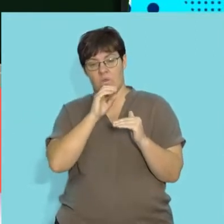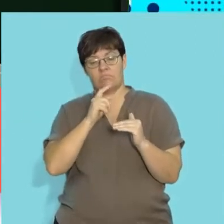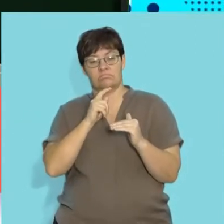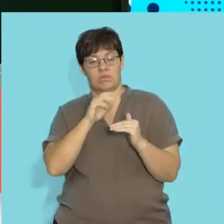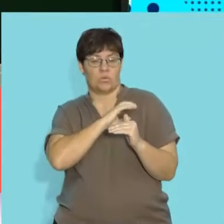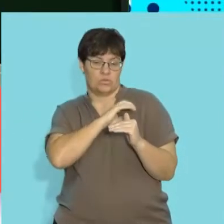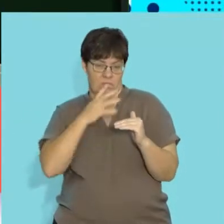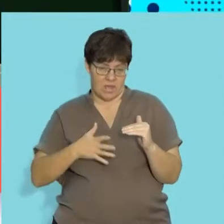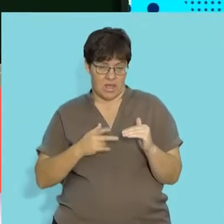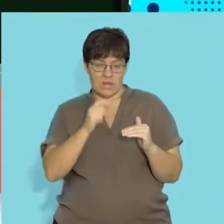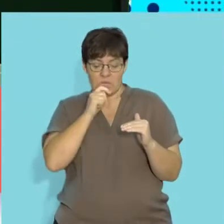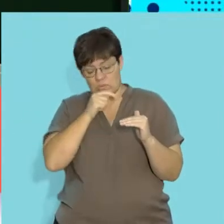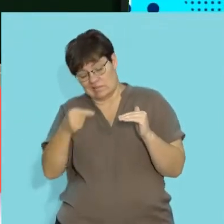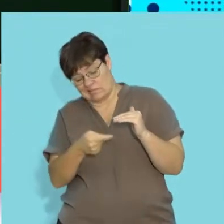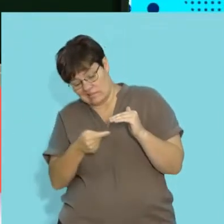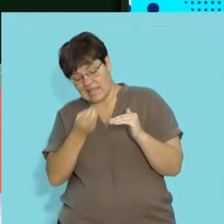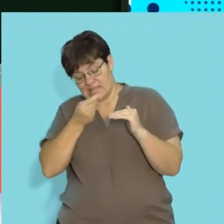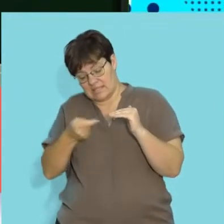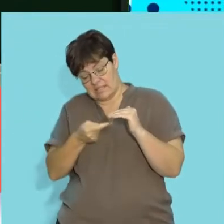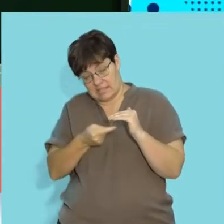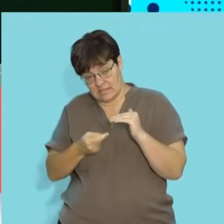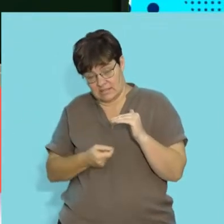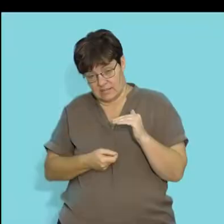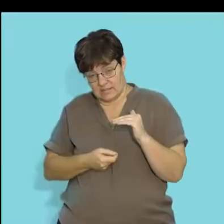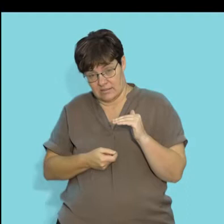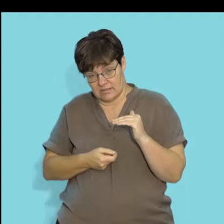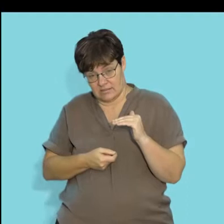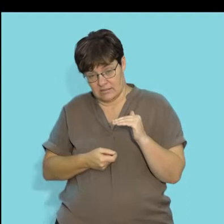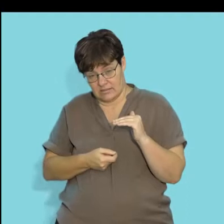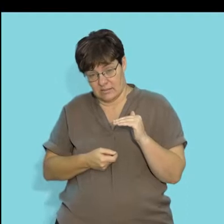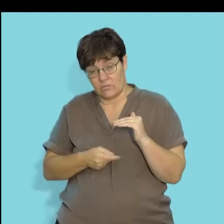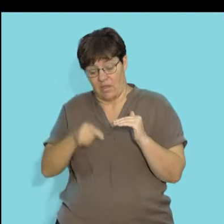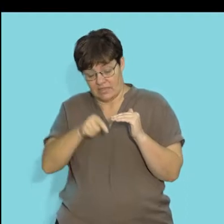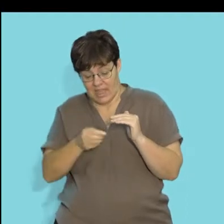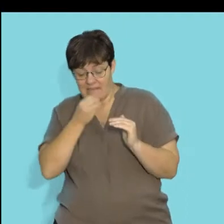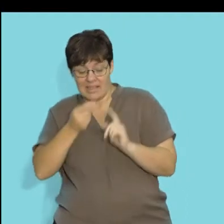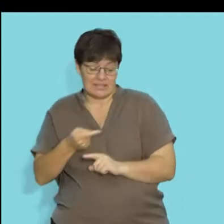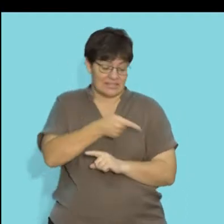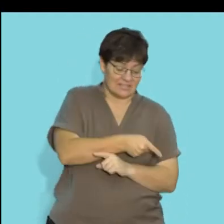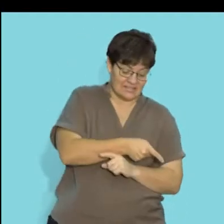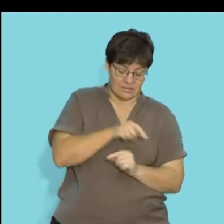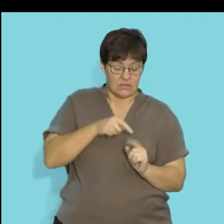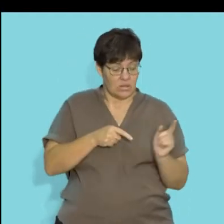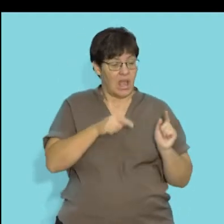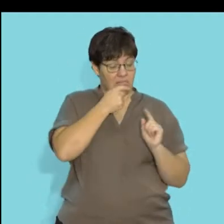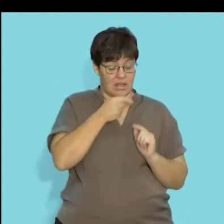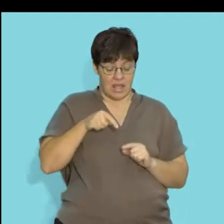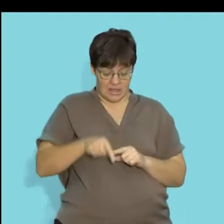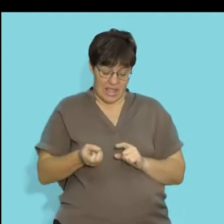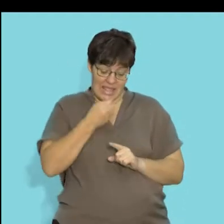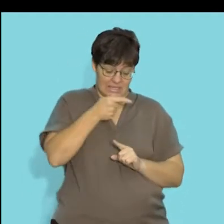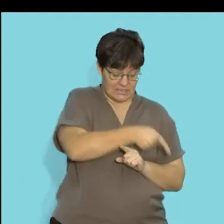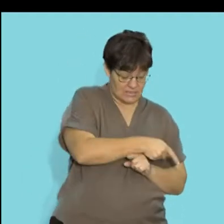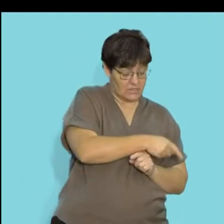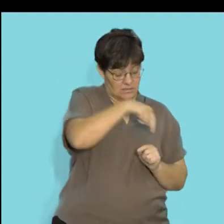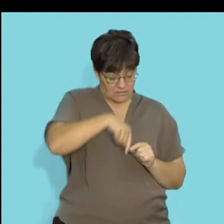that are consuming your primary consumers. Okay, so they feed on the primary consumers. And when they feed on herbivores